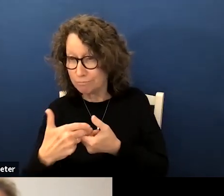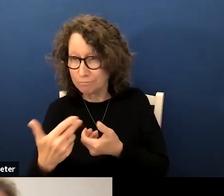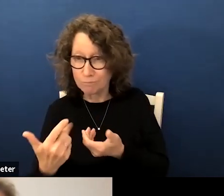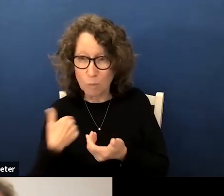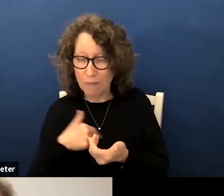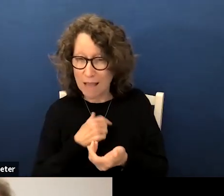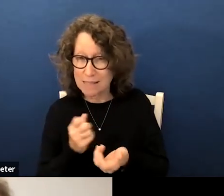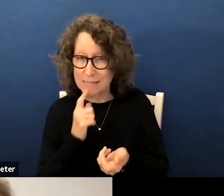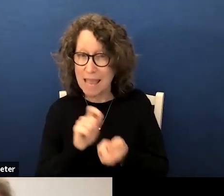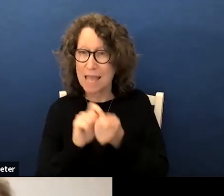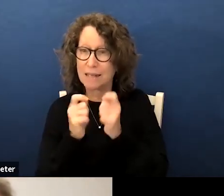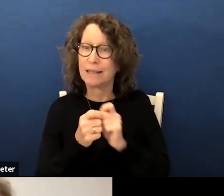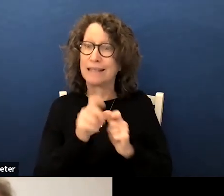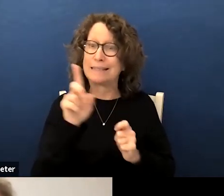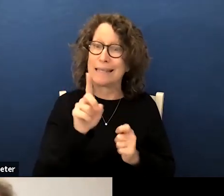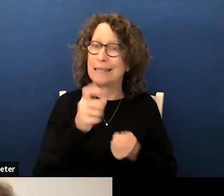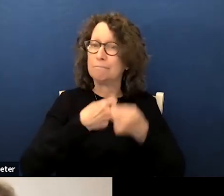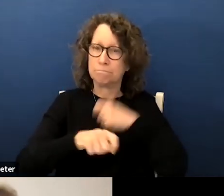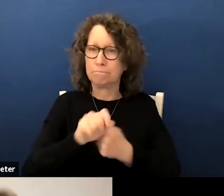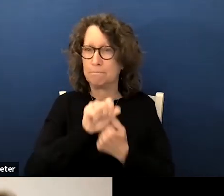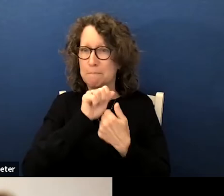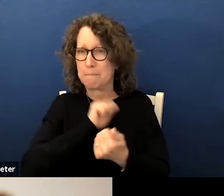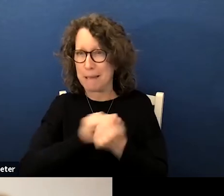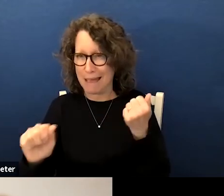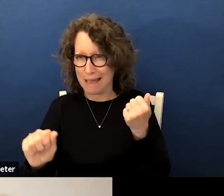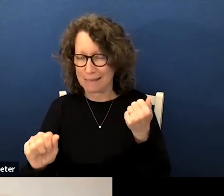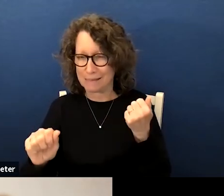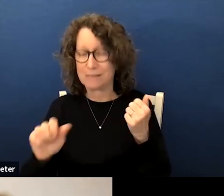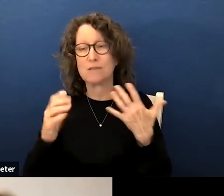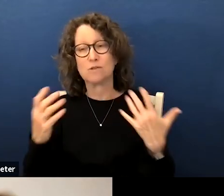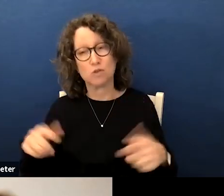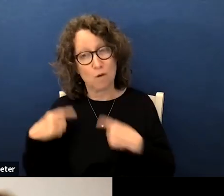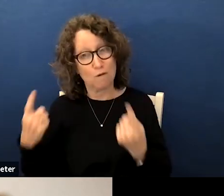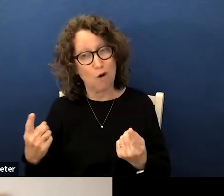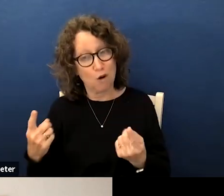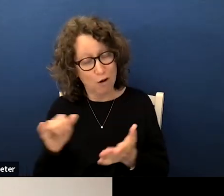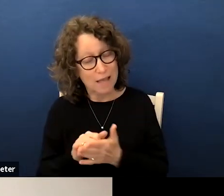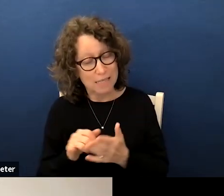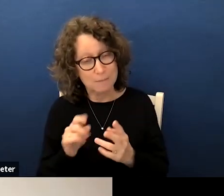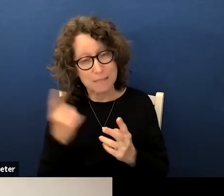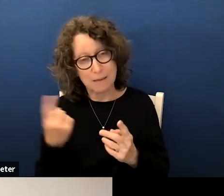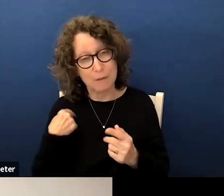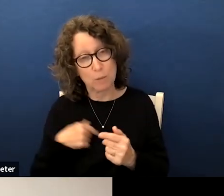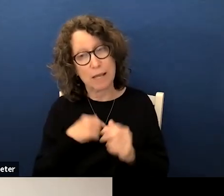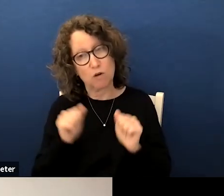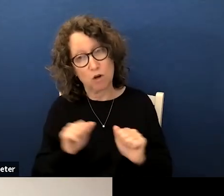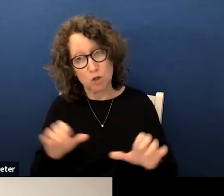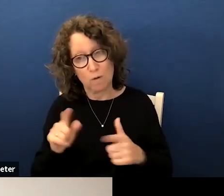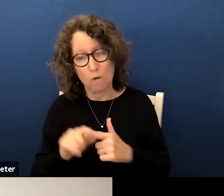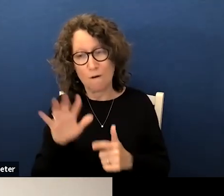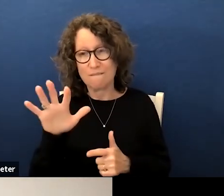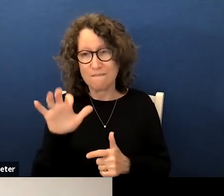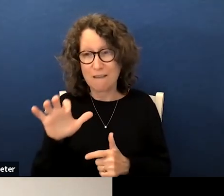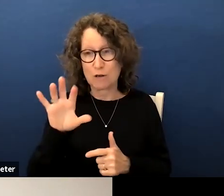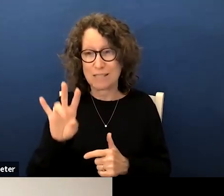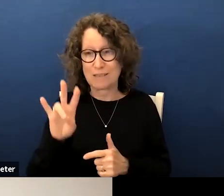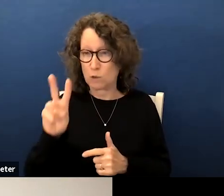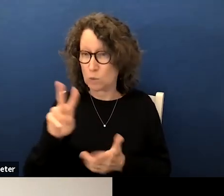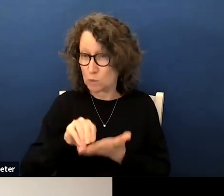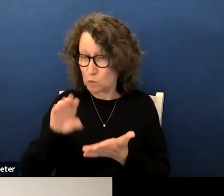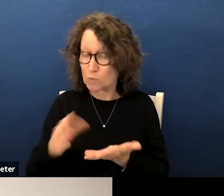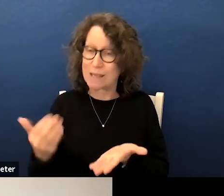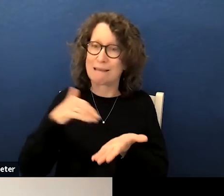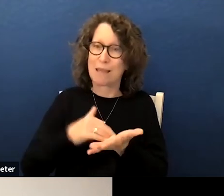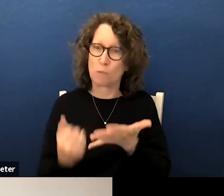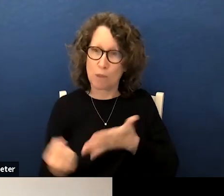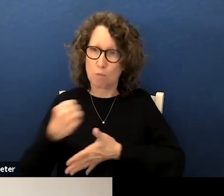and agreed to convert those grades from d's to passing grades so so far that's been something we've been able to do for 572 students again with